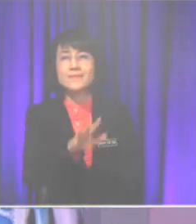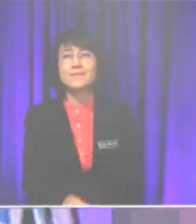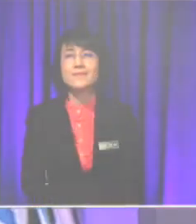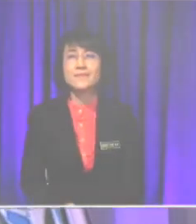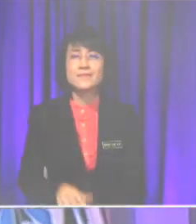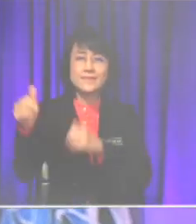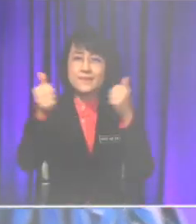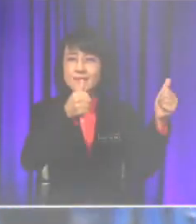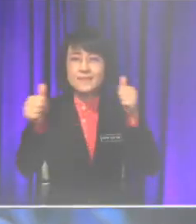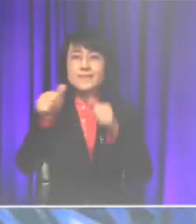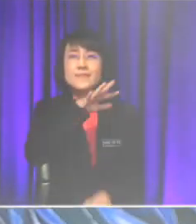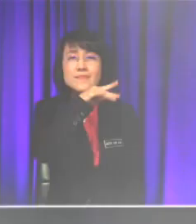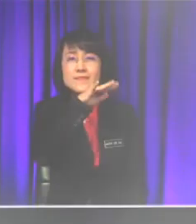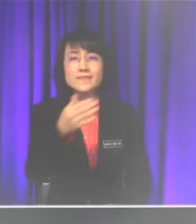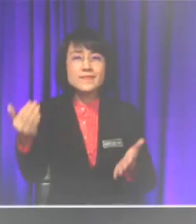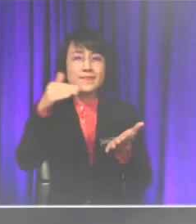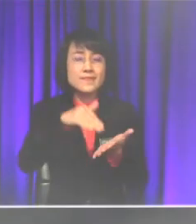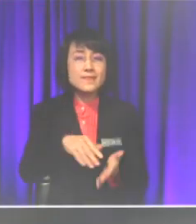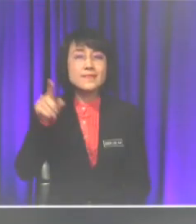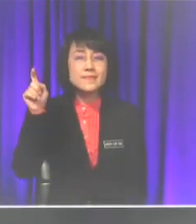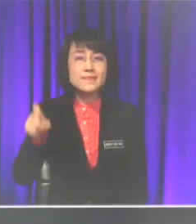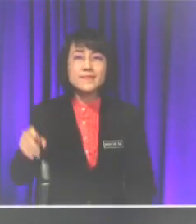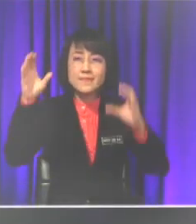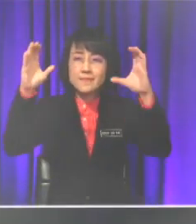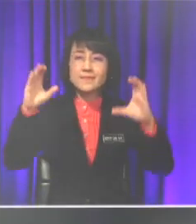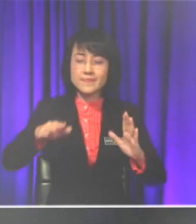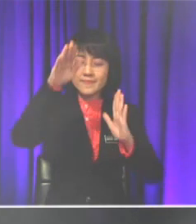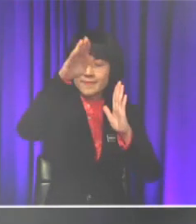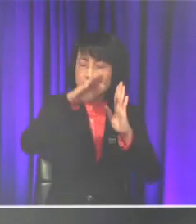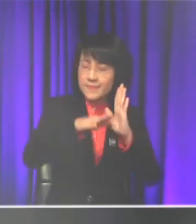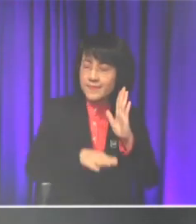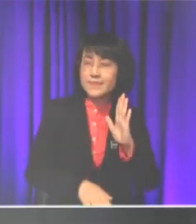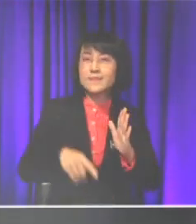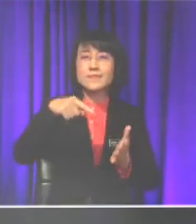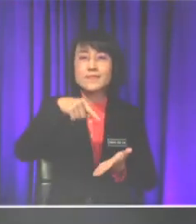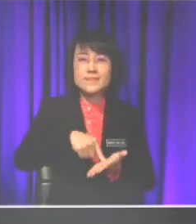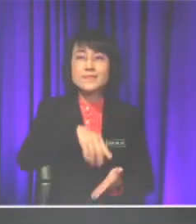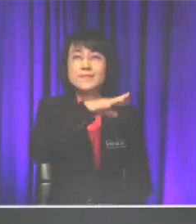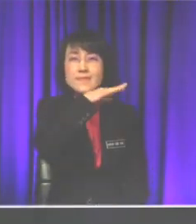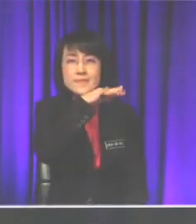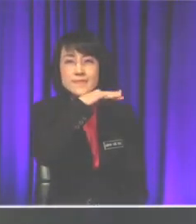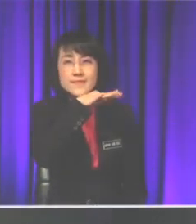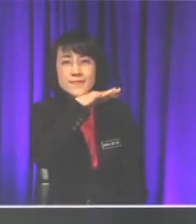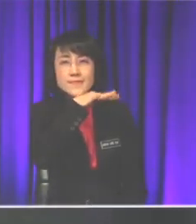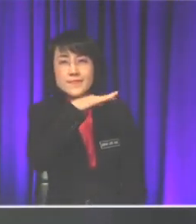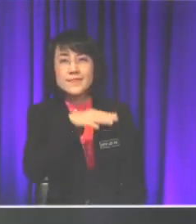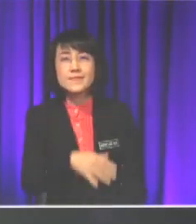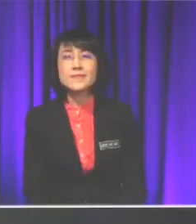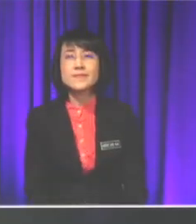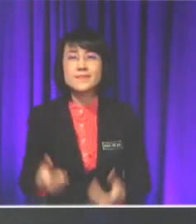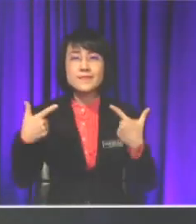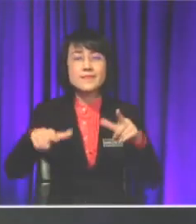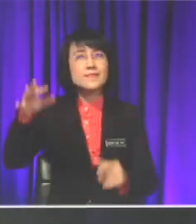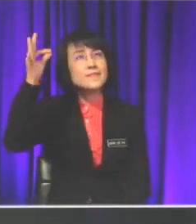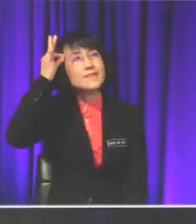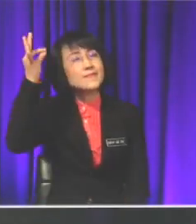polluted again There must be some way to reduce or eliminate this pollution Yeah, let's figure it